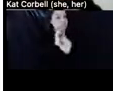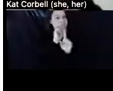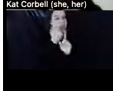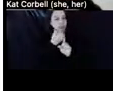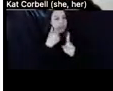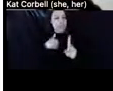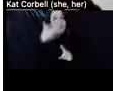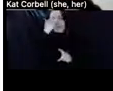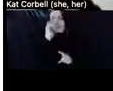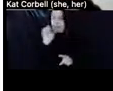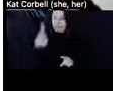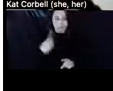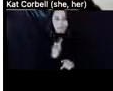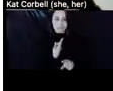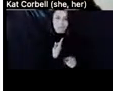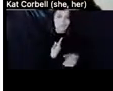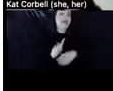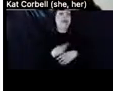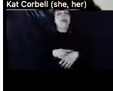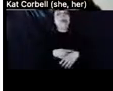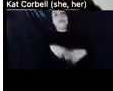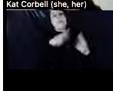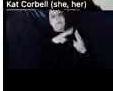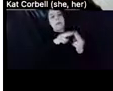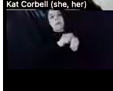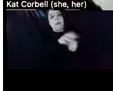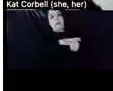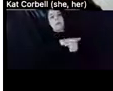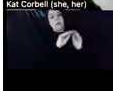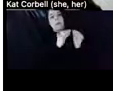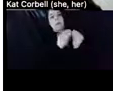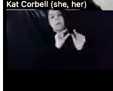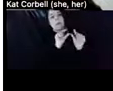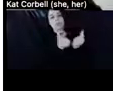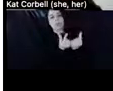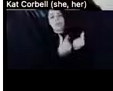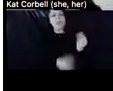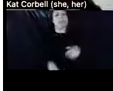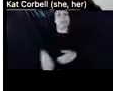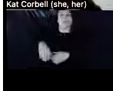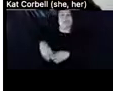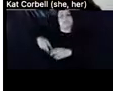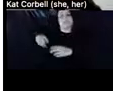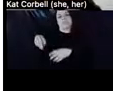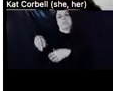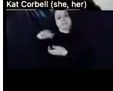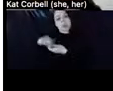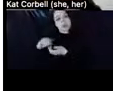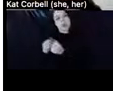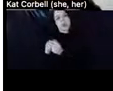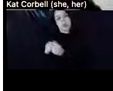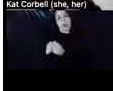be the only one partnering with local organizing groups, um, partnering with proactive providers and case managers.